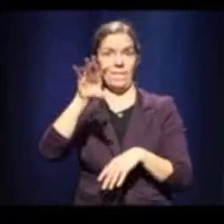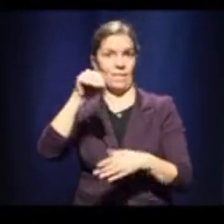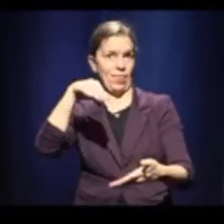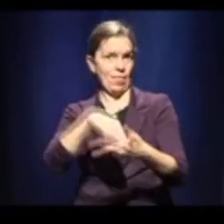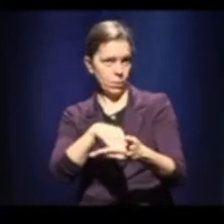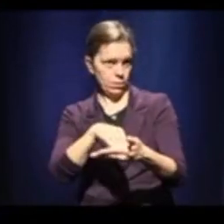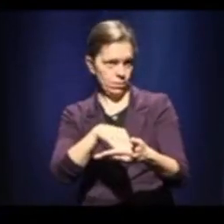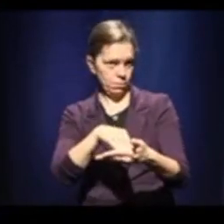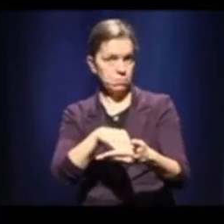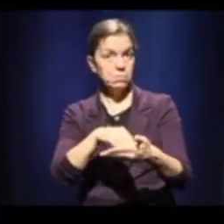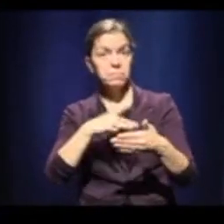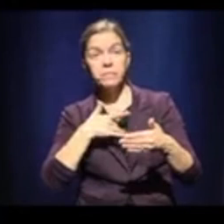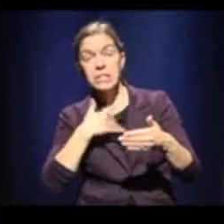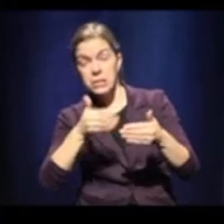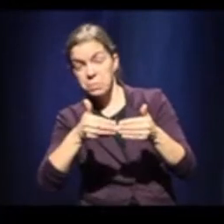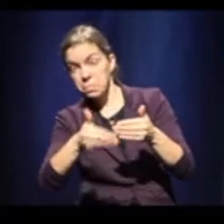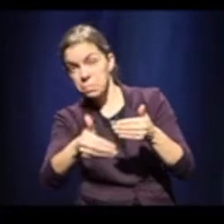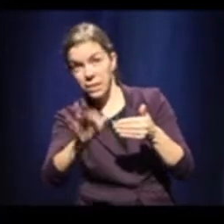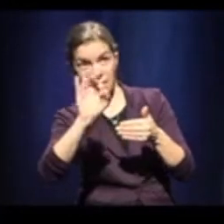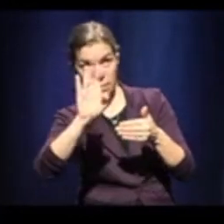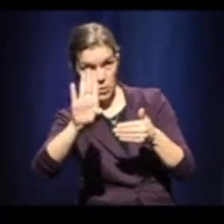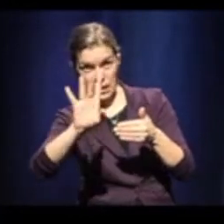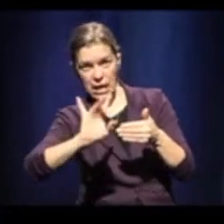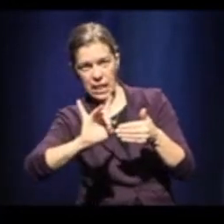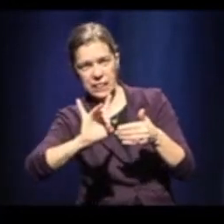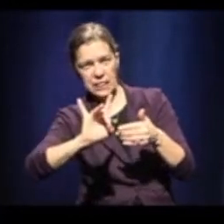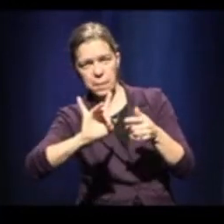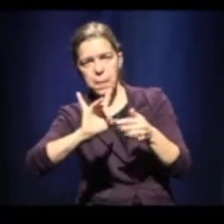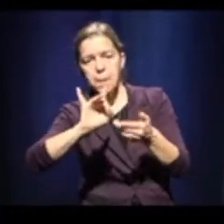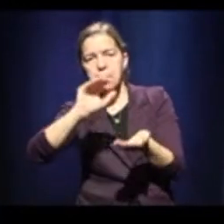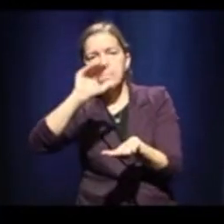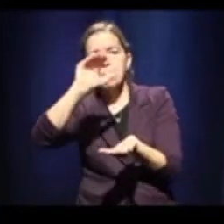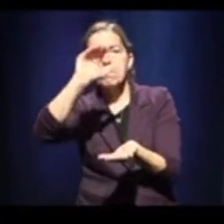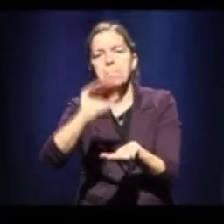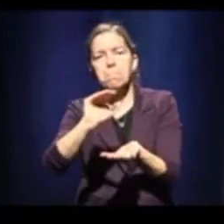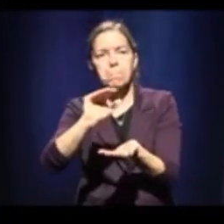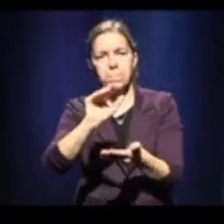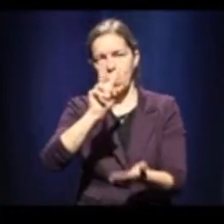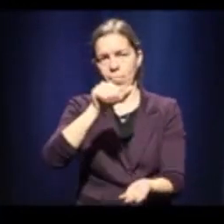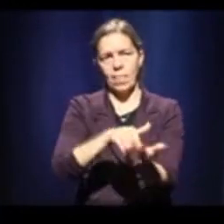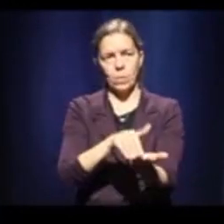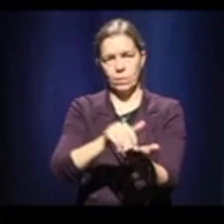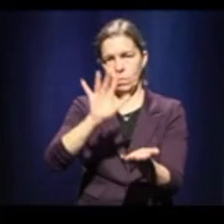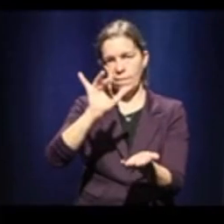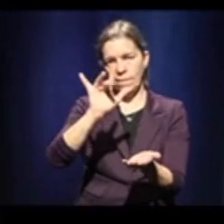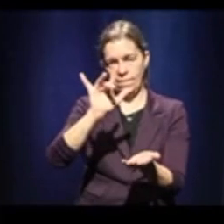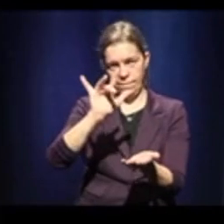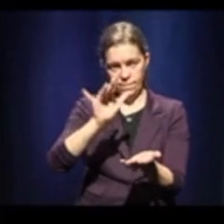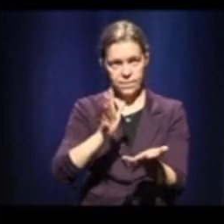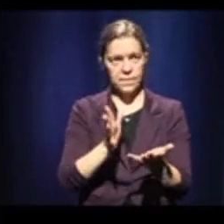225, which is minor when you compare to the decrease that we had, which is over 80,000